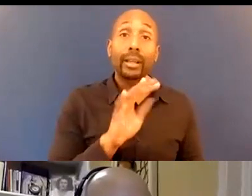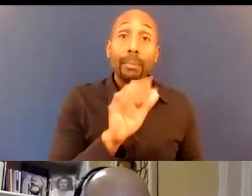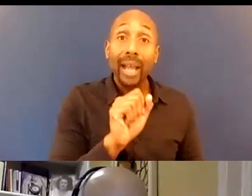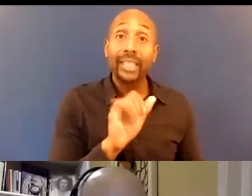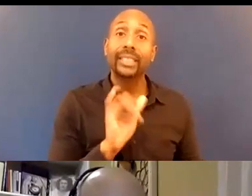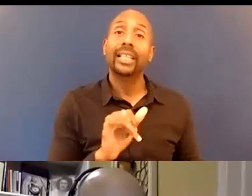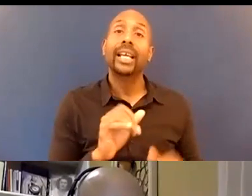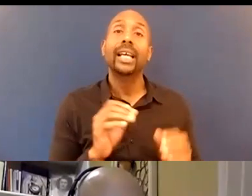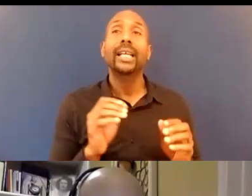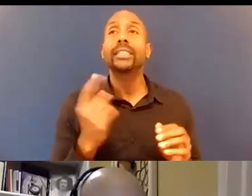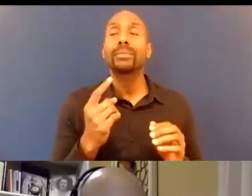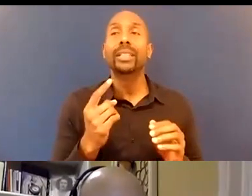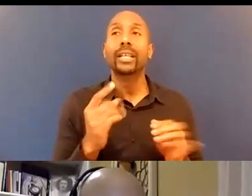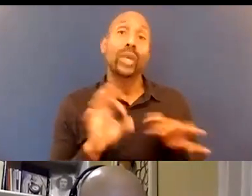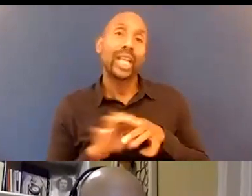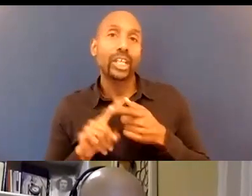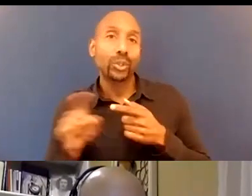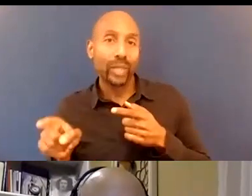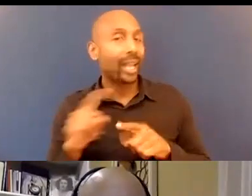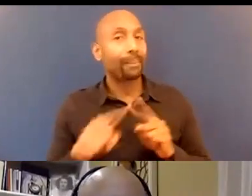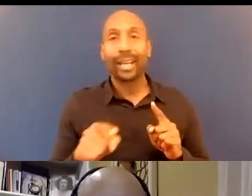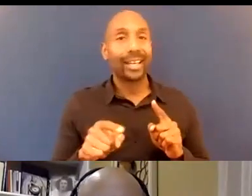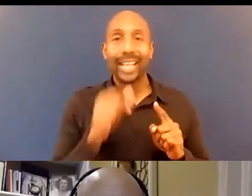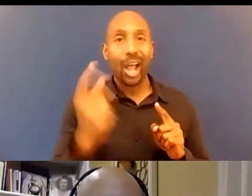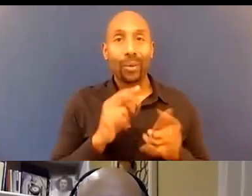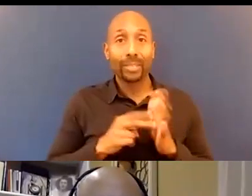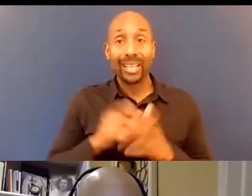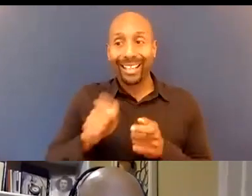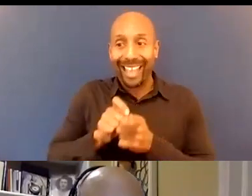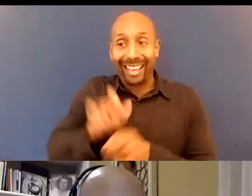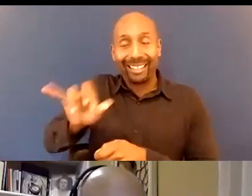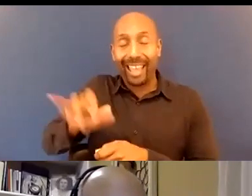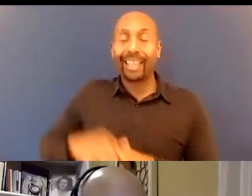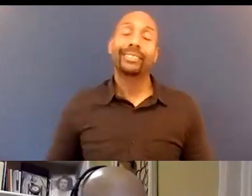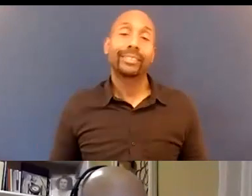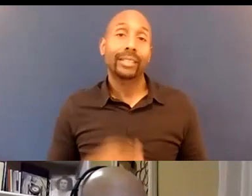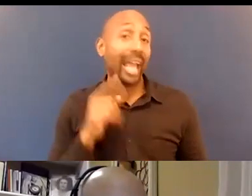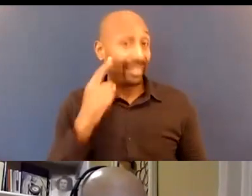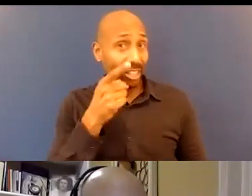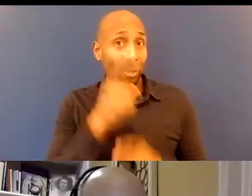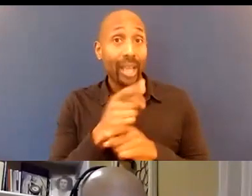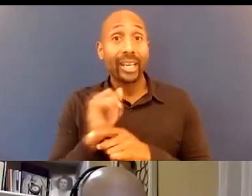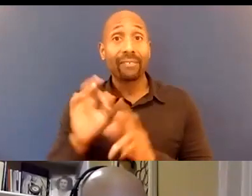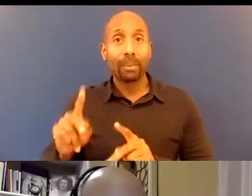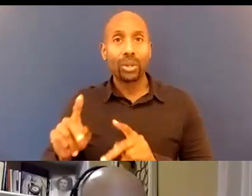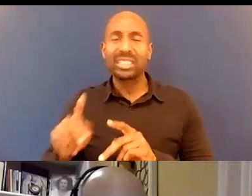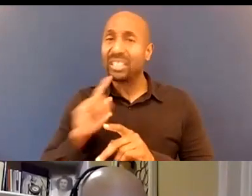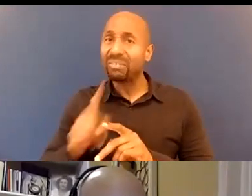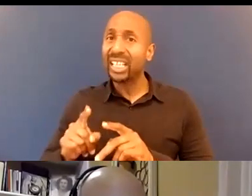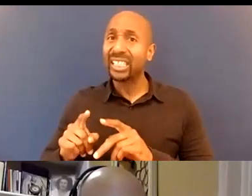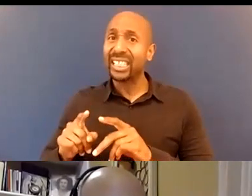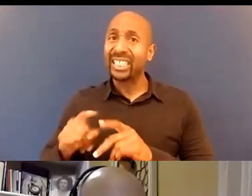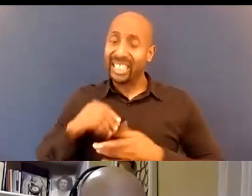byproducts of this but I think you're absolutely correct if a person is fundamentally racist that's a strong line you've drawn